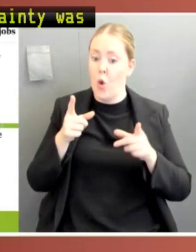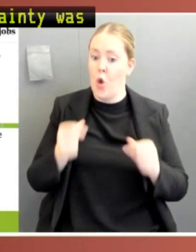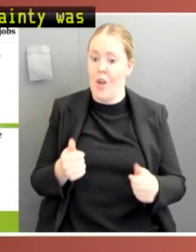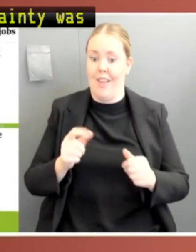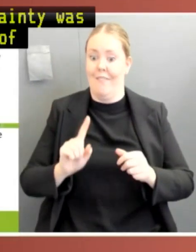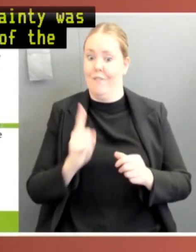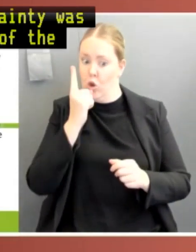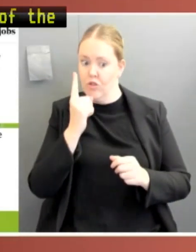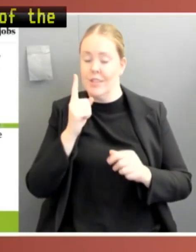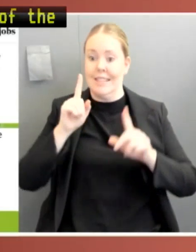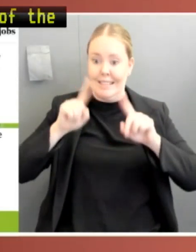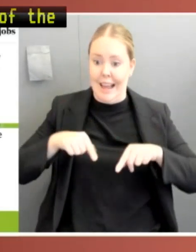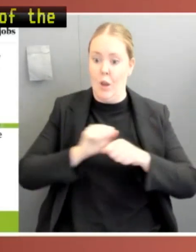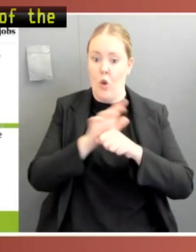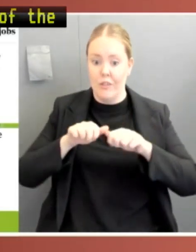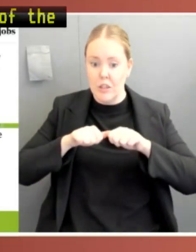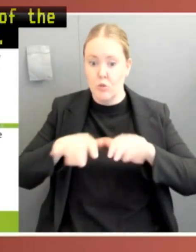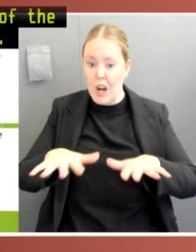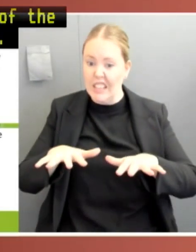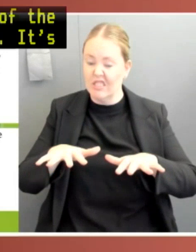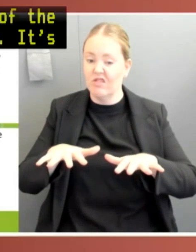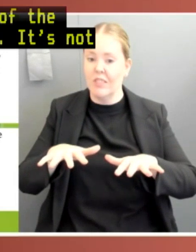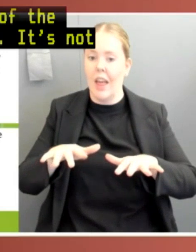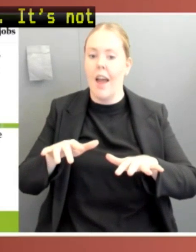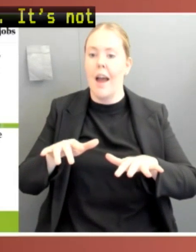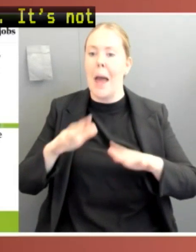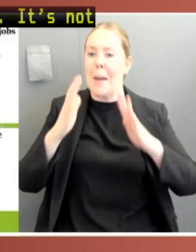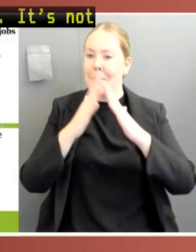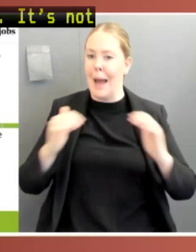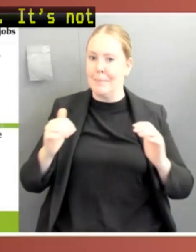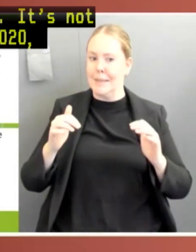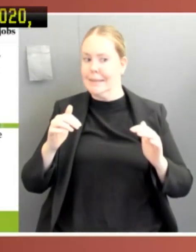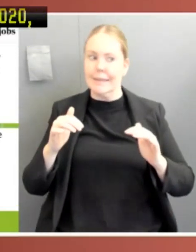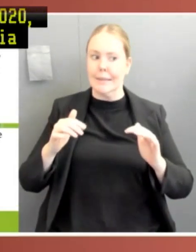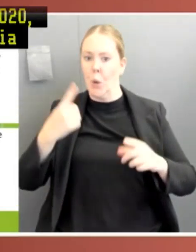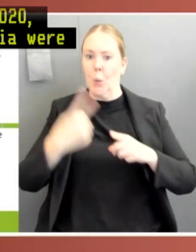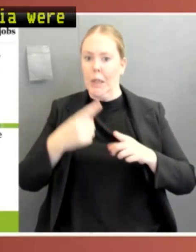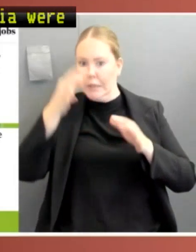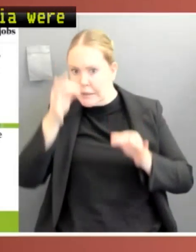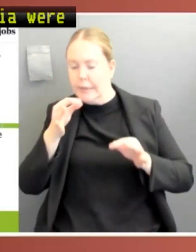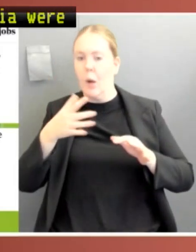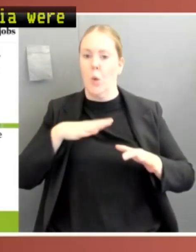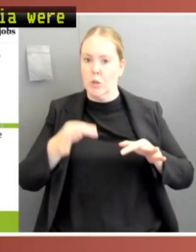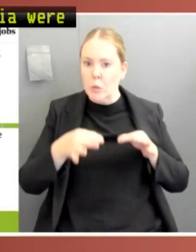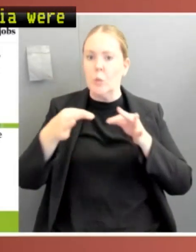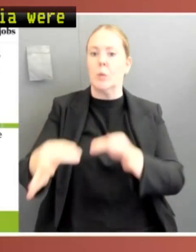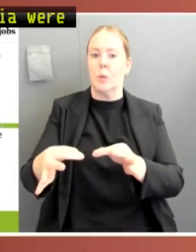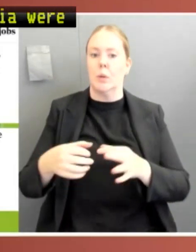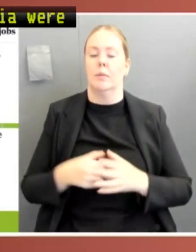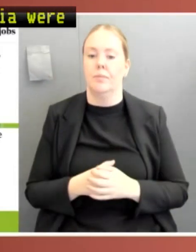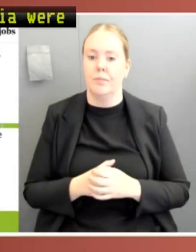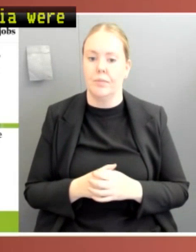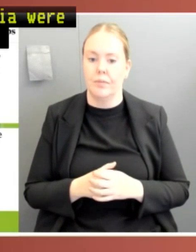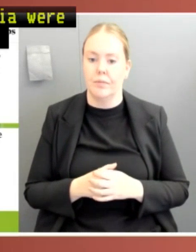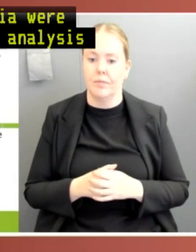parliaments across Australia were quick to adjourn. However, our analysis shows or suggests, I should say, that government suspended parliament to evade accountability.